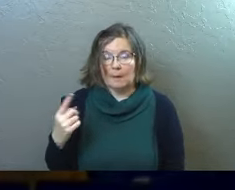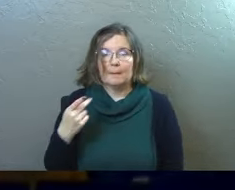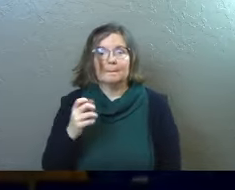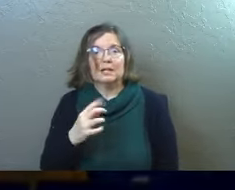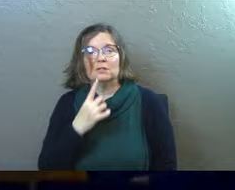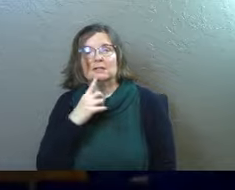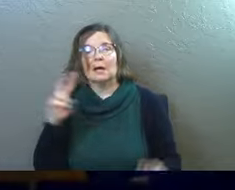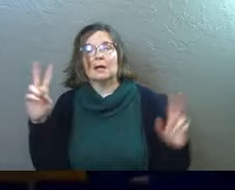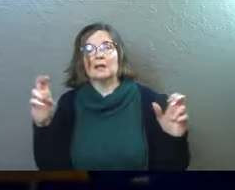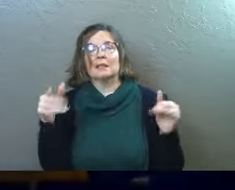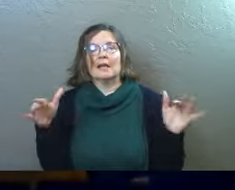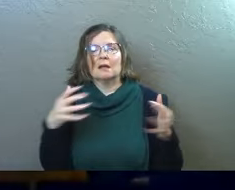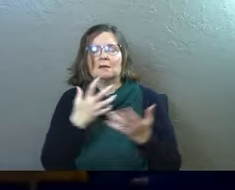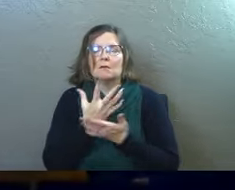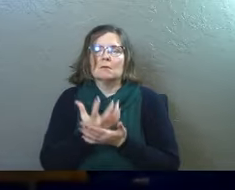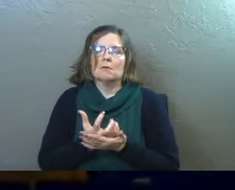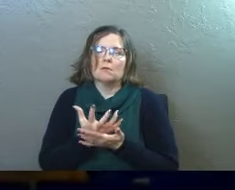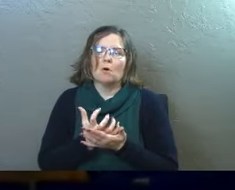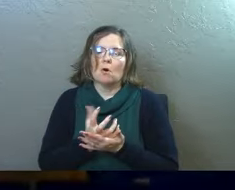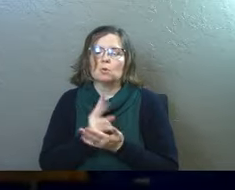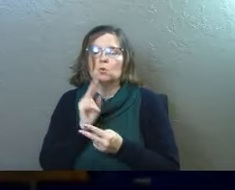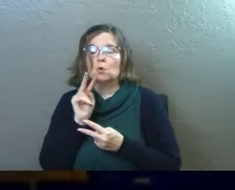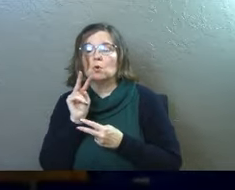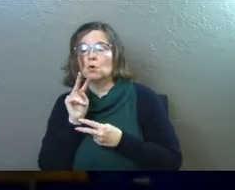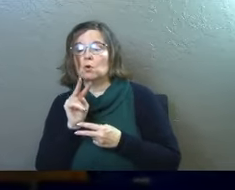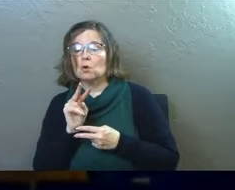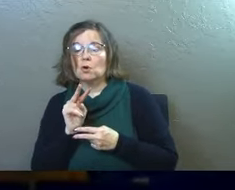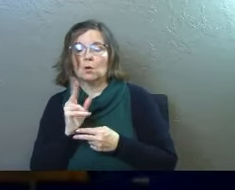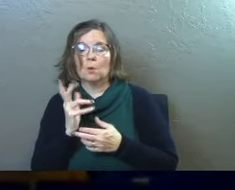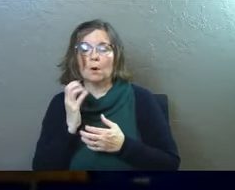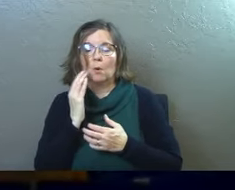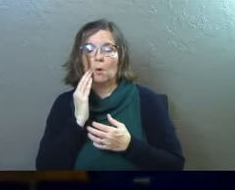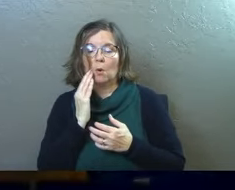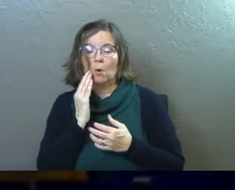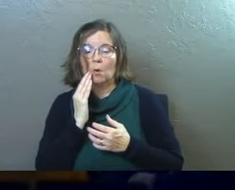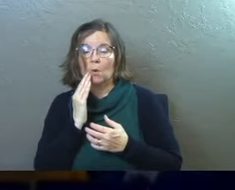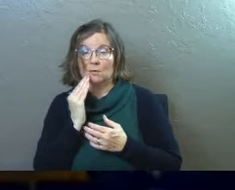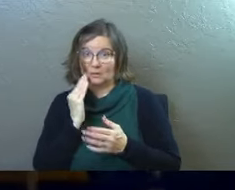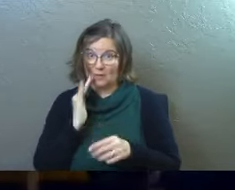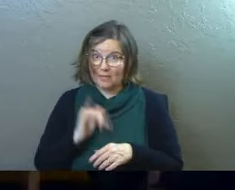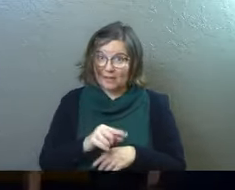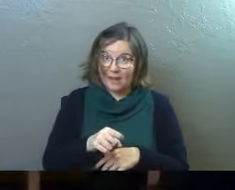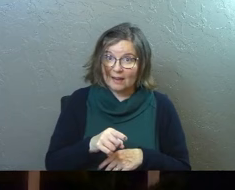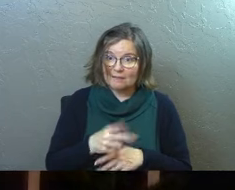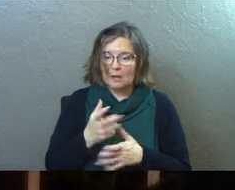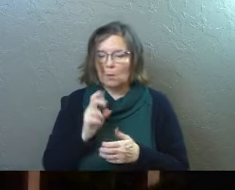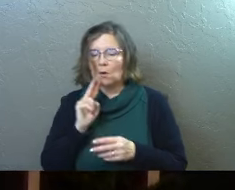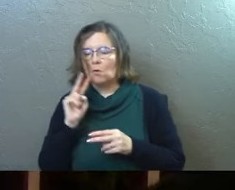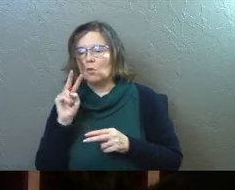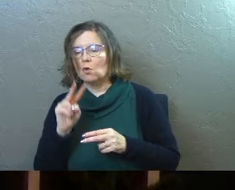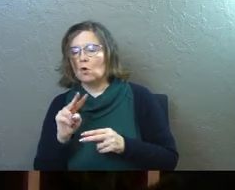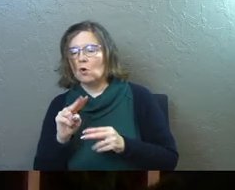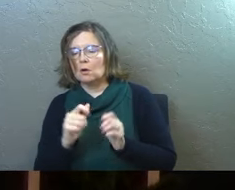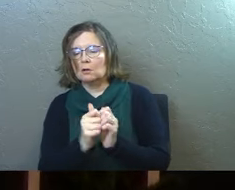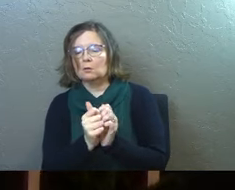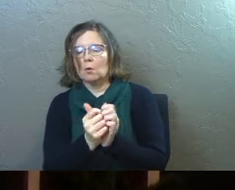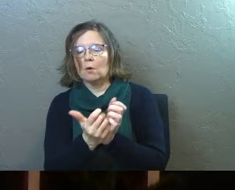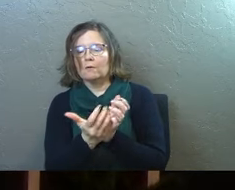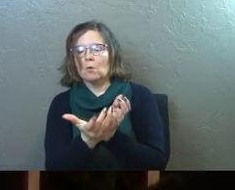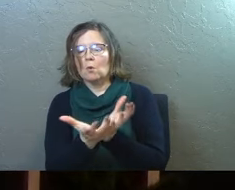Peter says the angels long to look. Did you know that they long to look into the unfolding